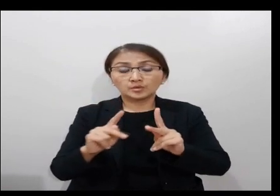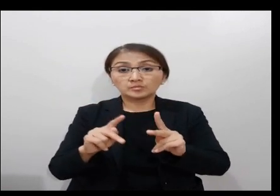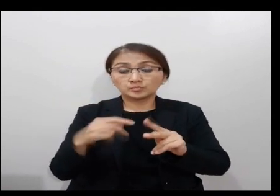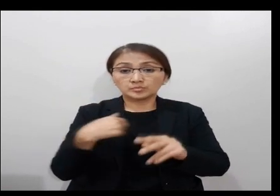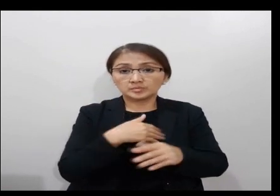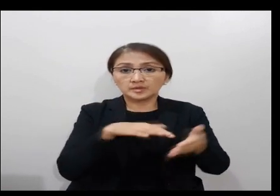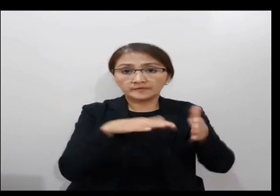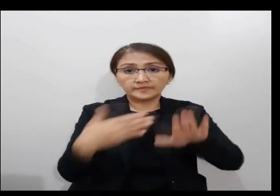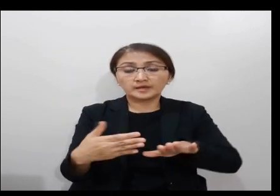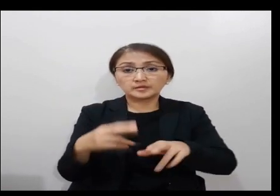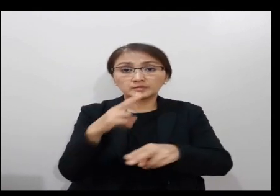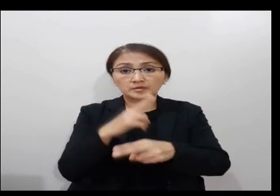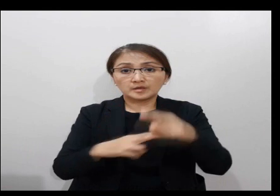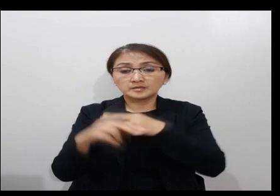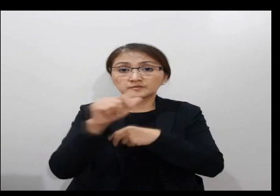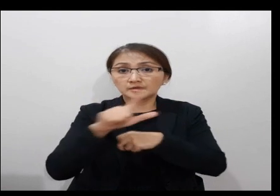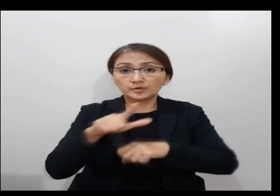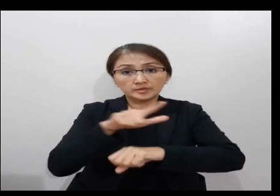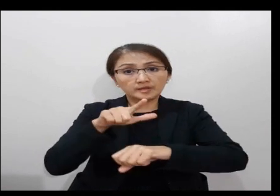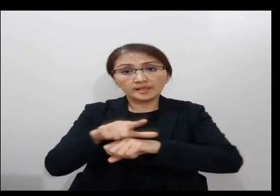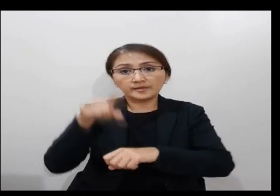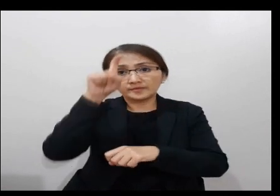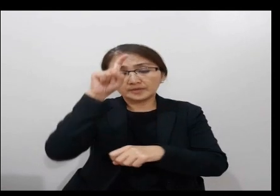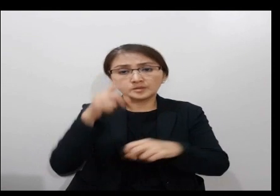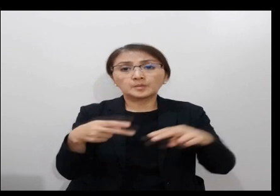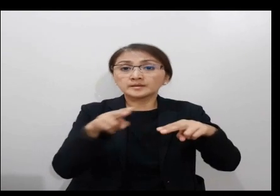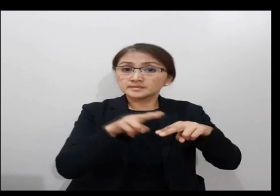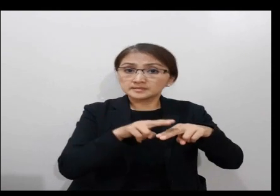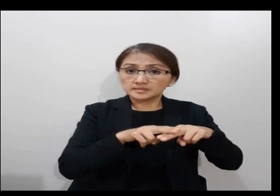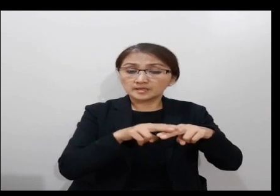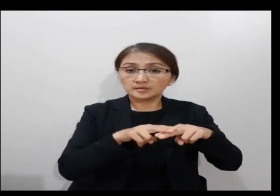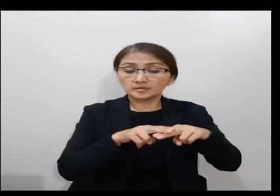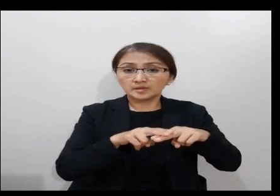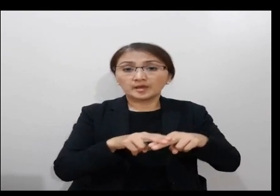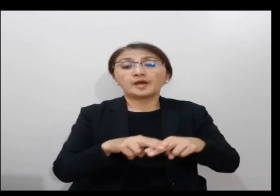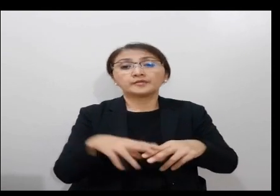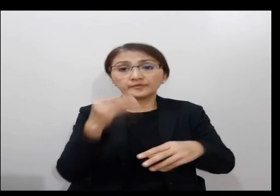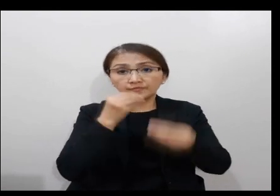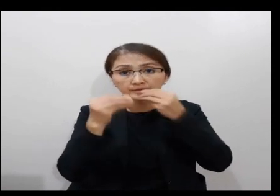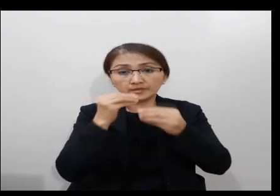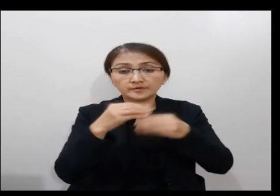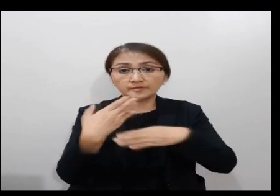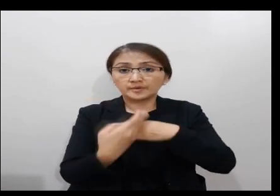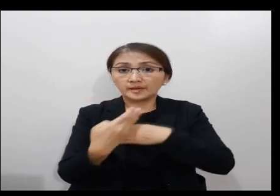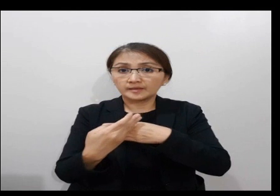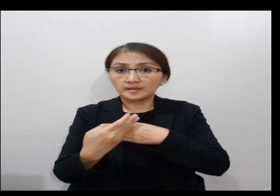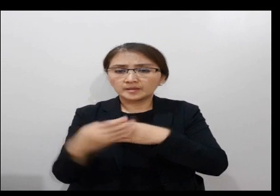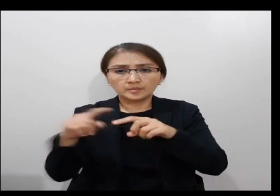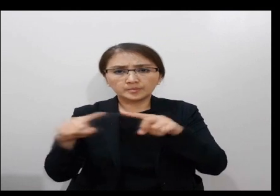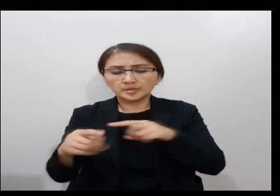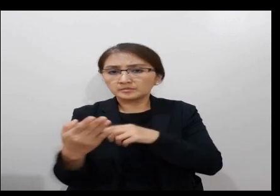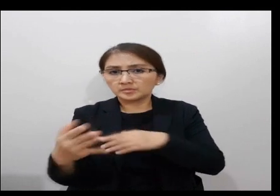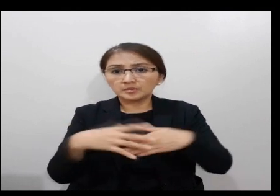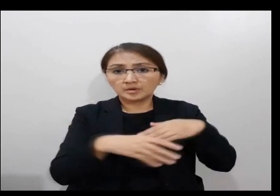had died at the Lord's hand in the land of Egypt, as we sat by our feet. We pots and ate our fill of bread. But